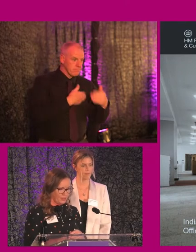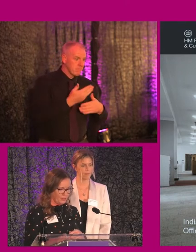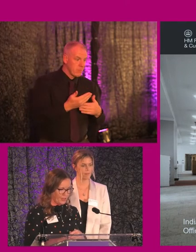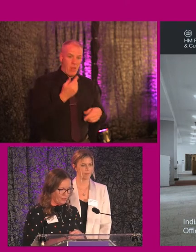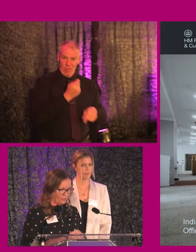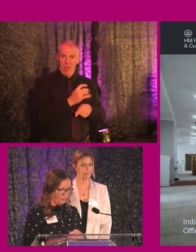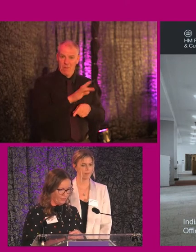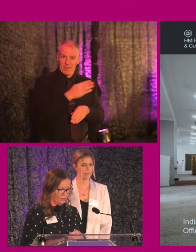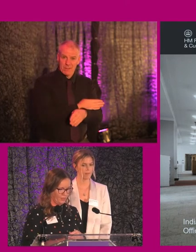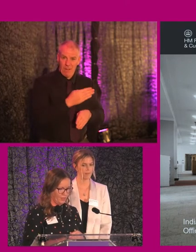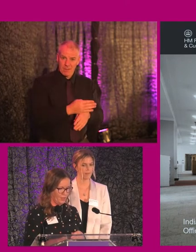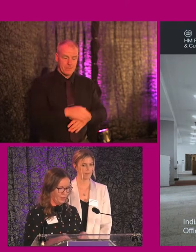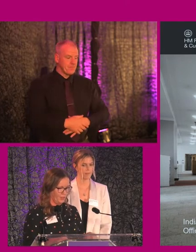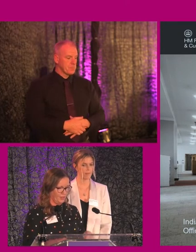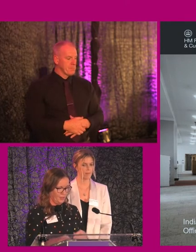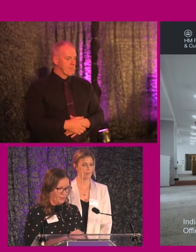at the outset.